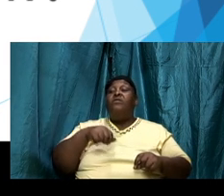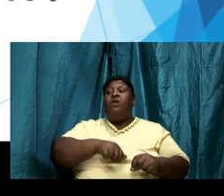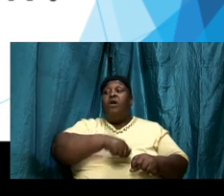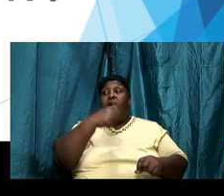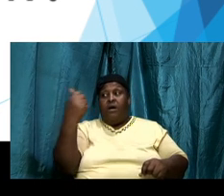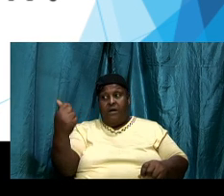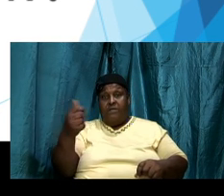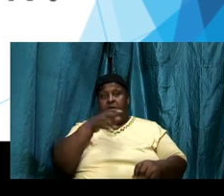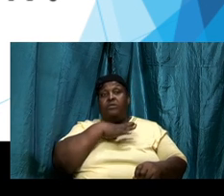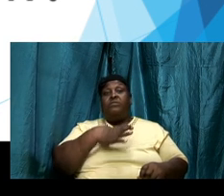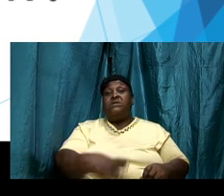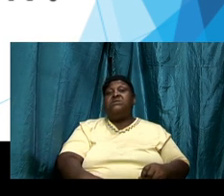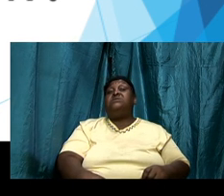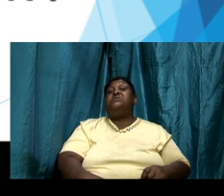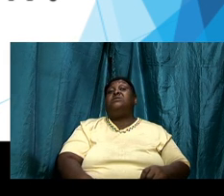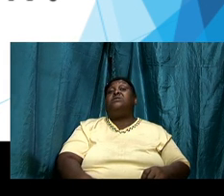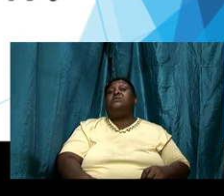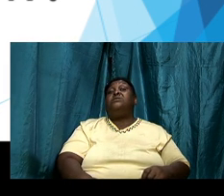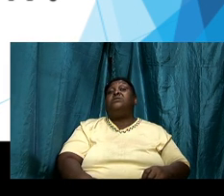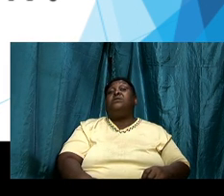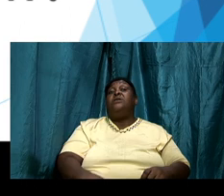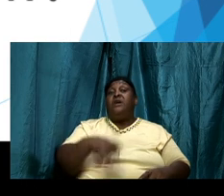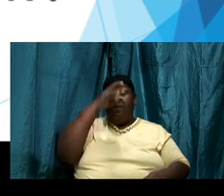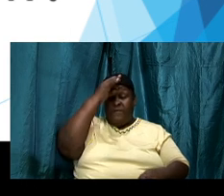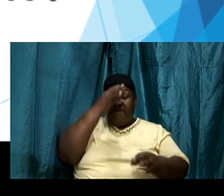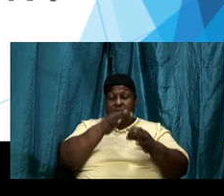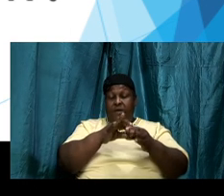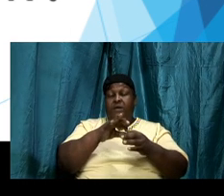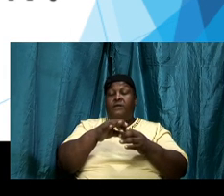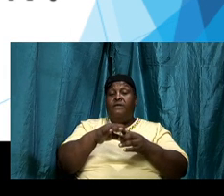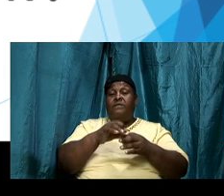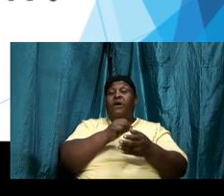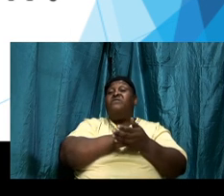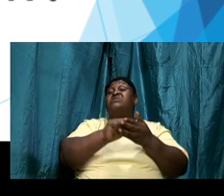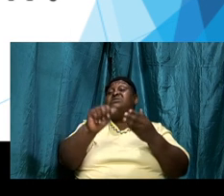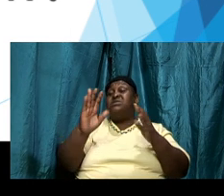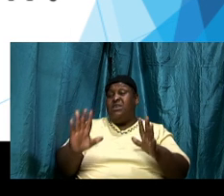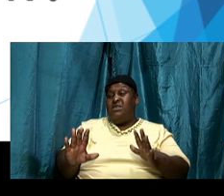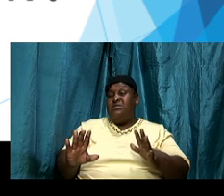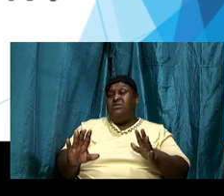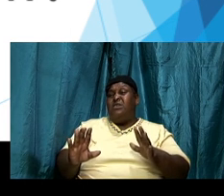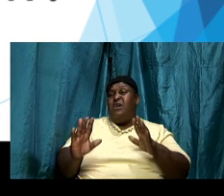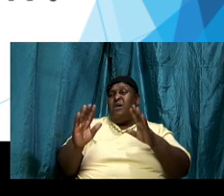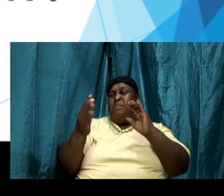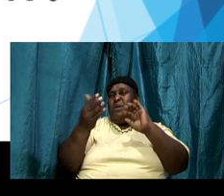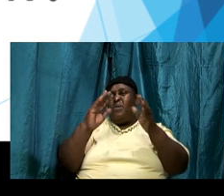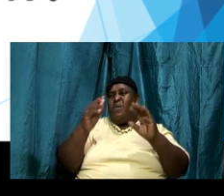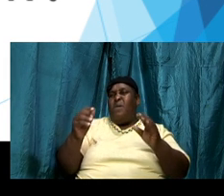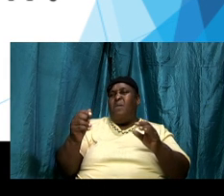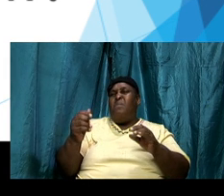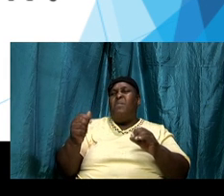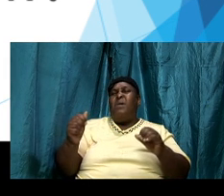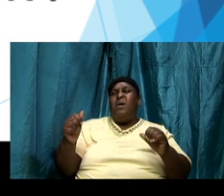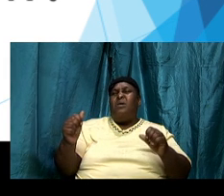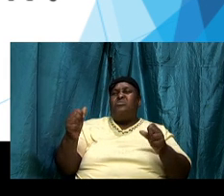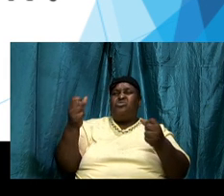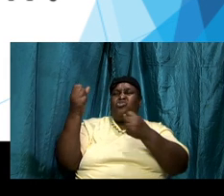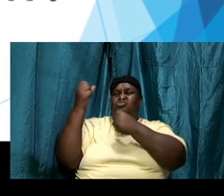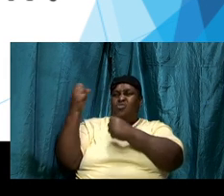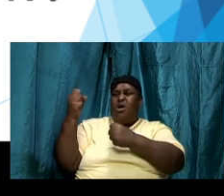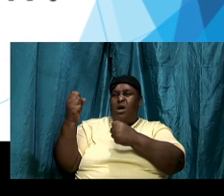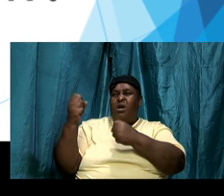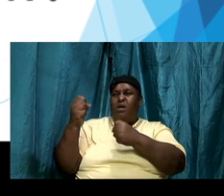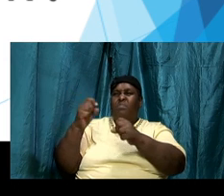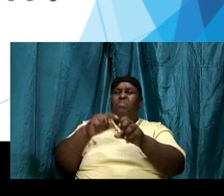going to rise is going to get strong and we then will be in a position to believe God